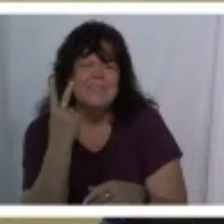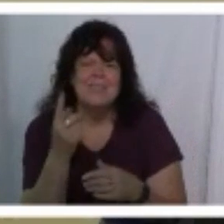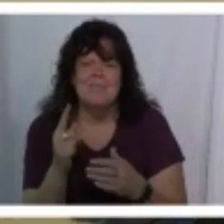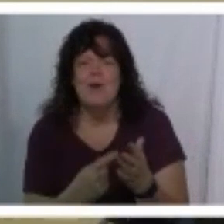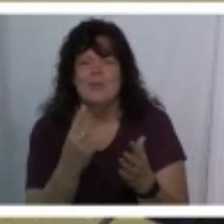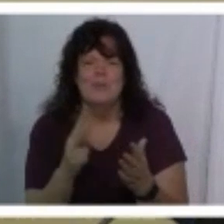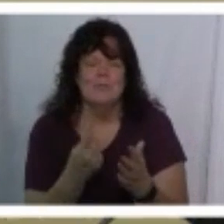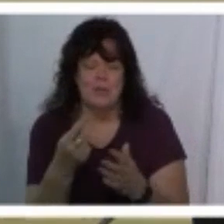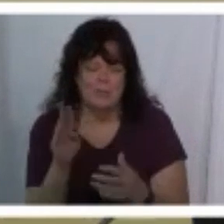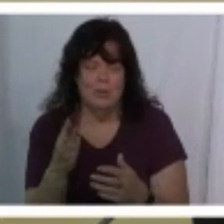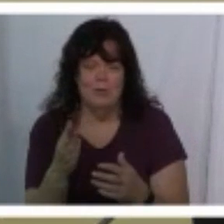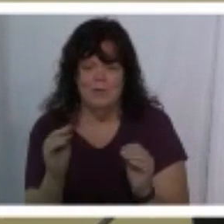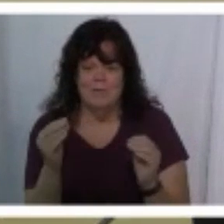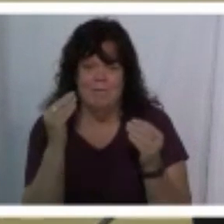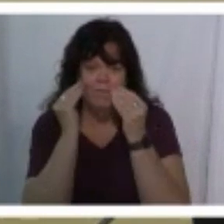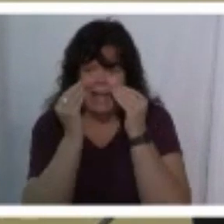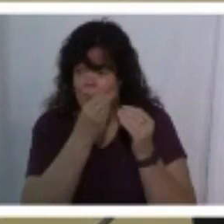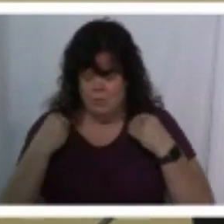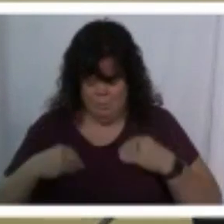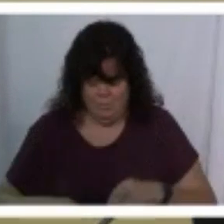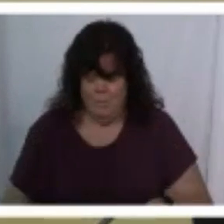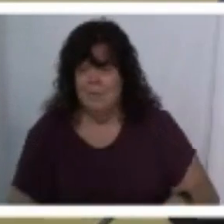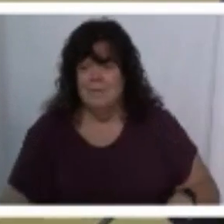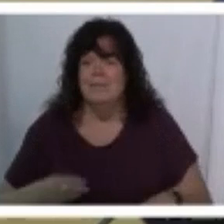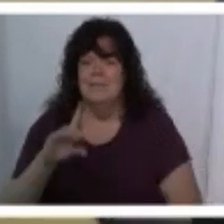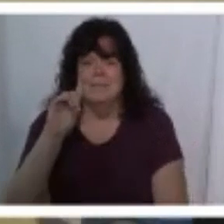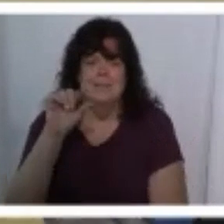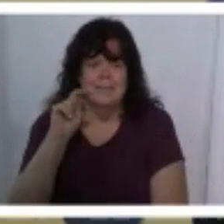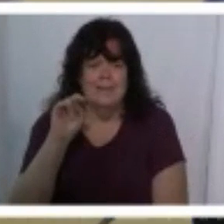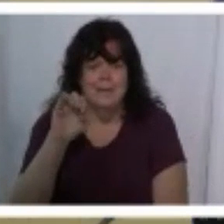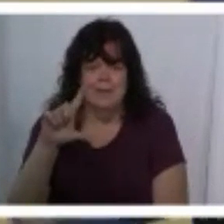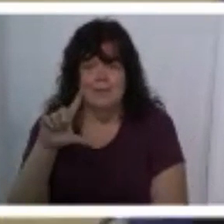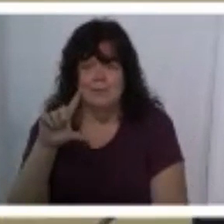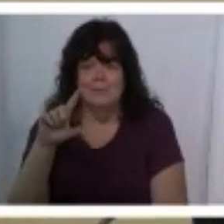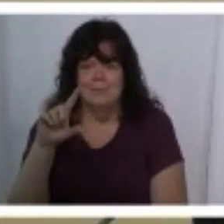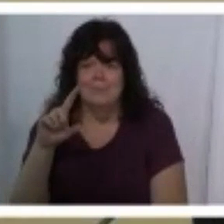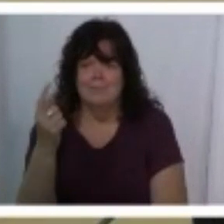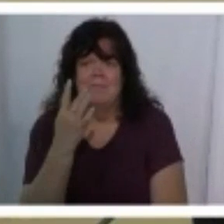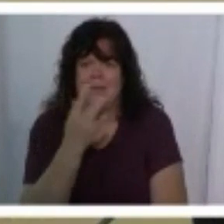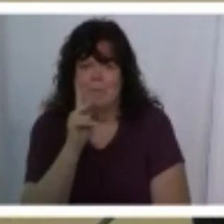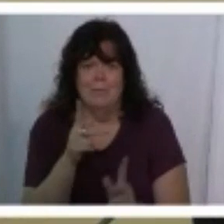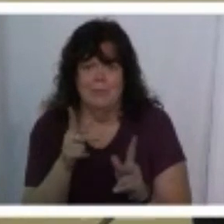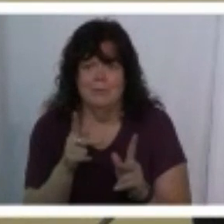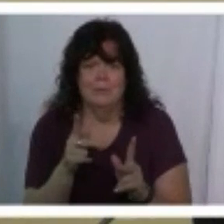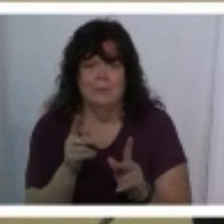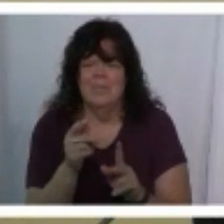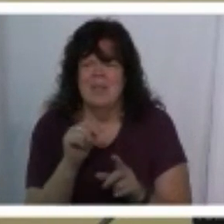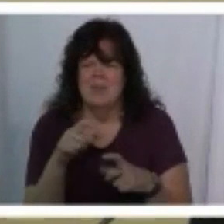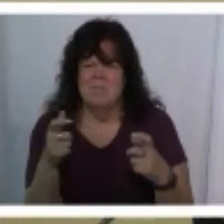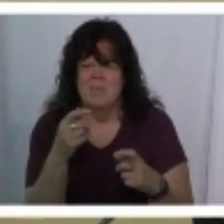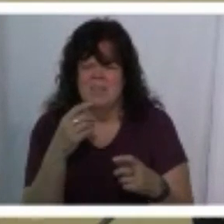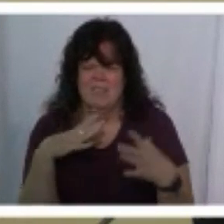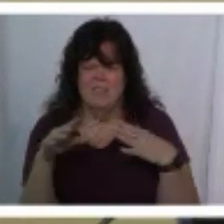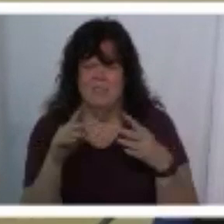it's blue it's floral it's daniel cremeux which is one of my favorite people as far as clothes go i'm not a big clothes person